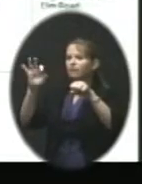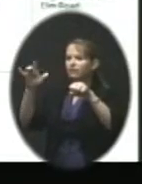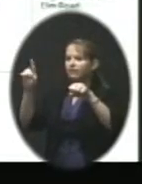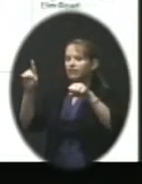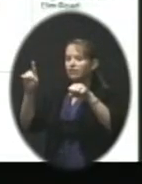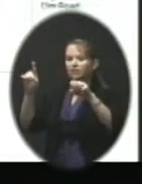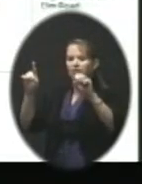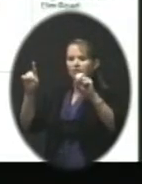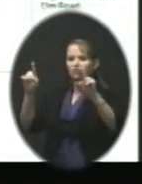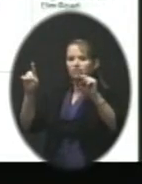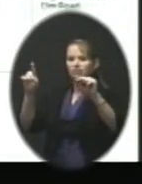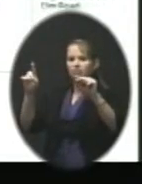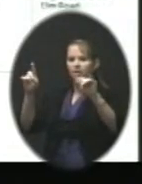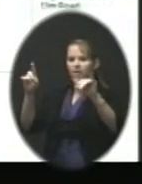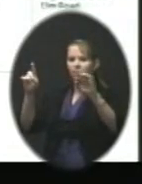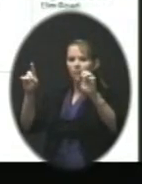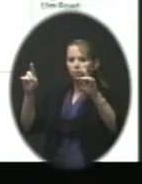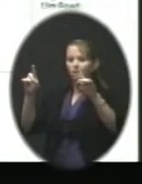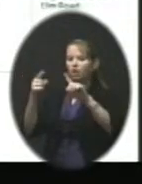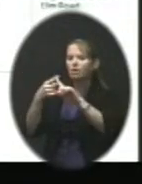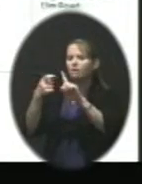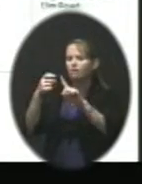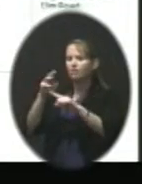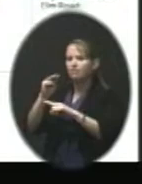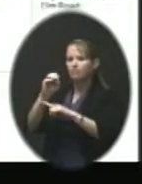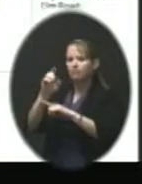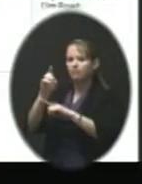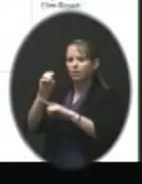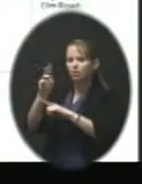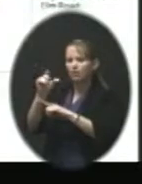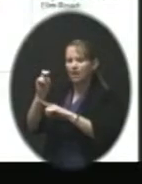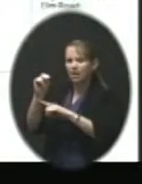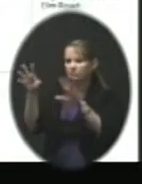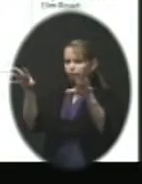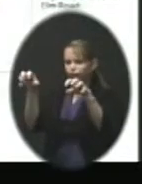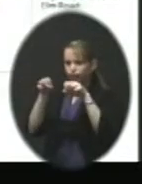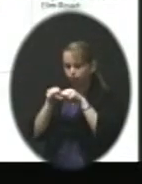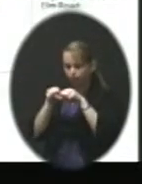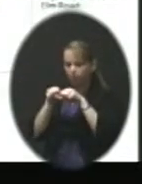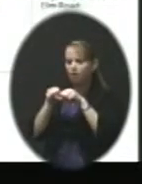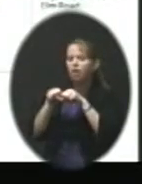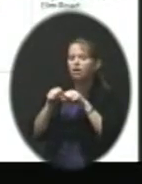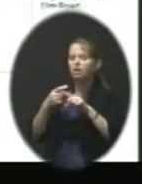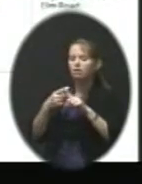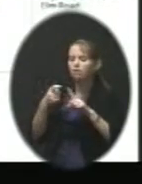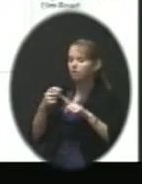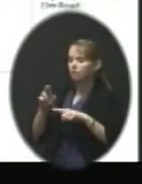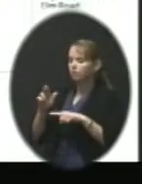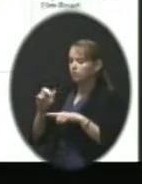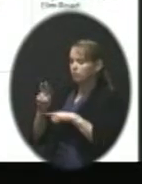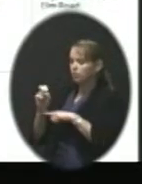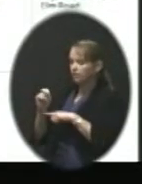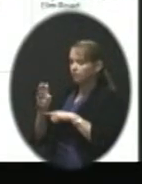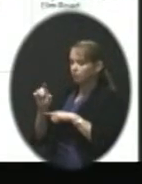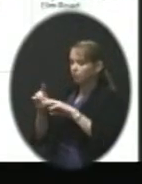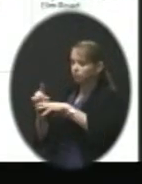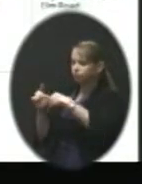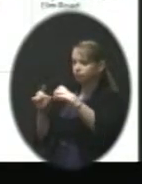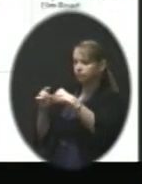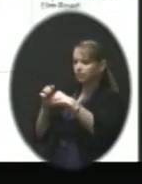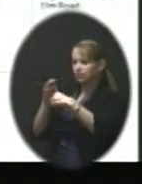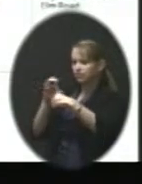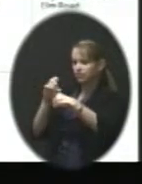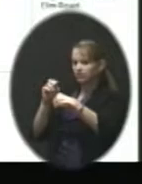from Meadow Lane. They've typically attended Meadow Lane. From the Ravenwood area, this option takes Cedar Brook